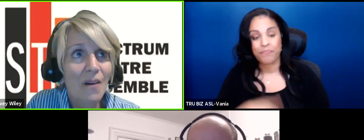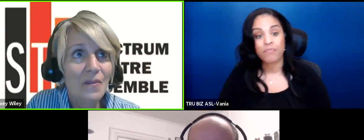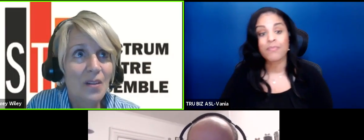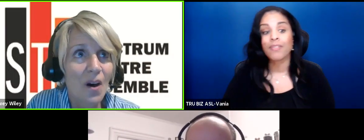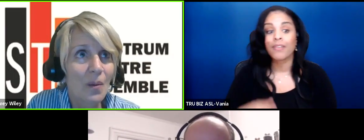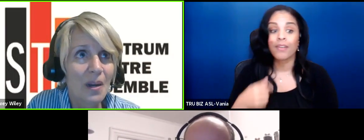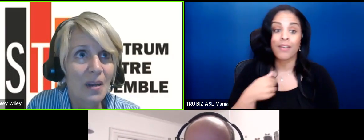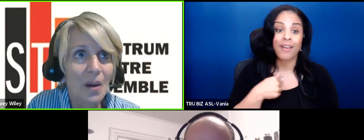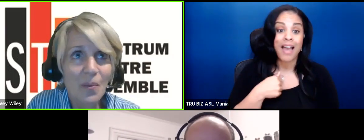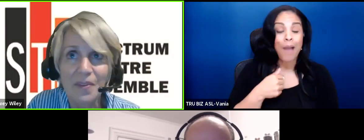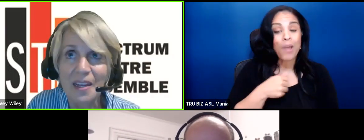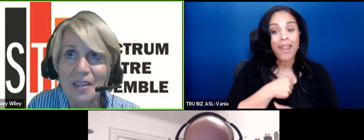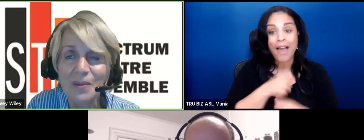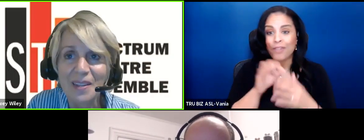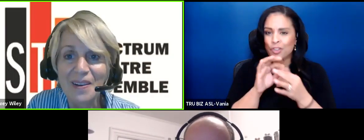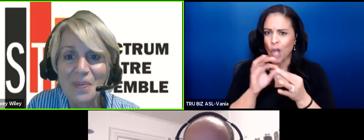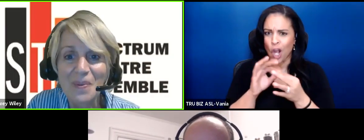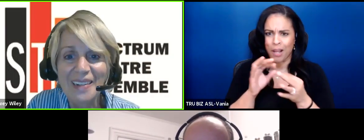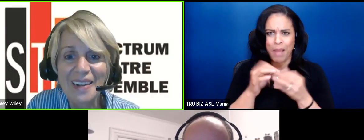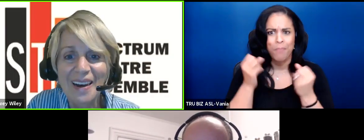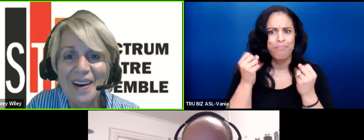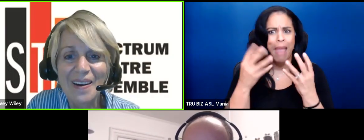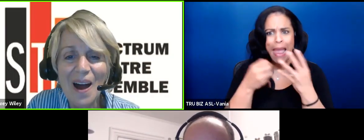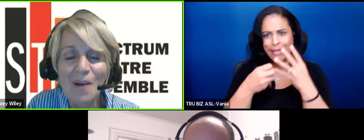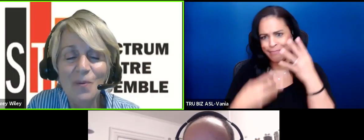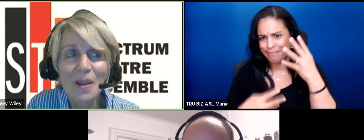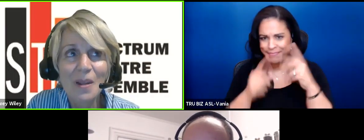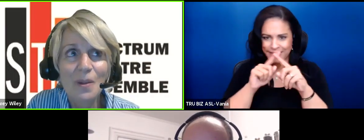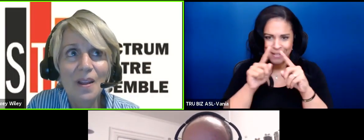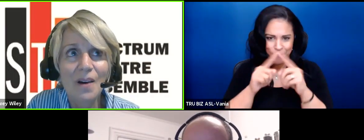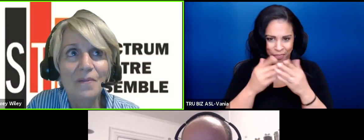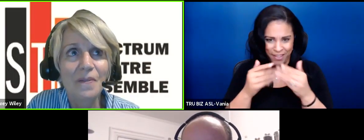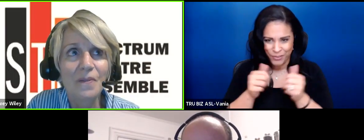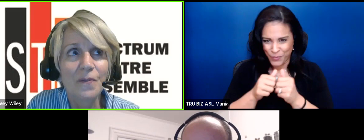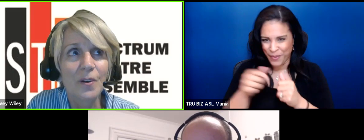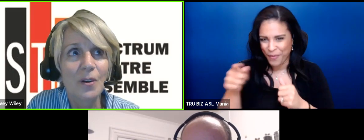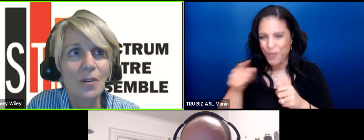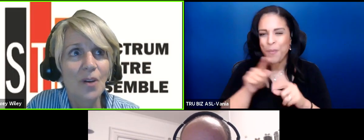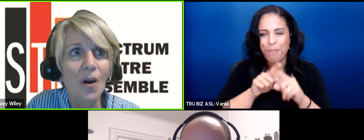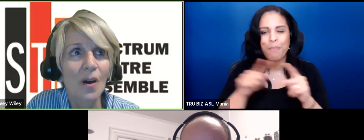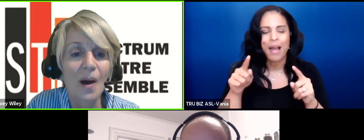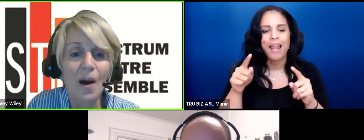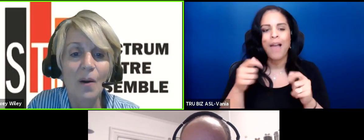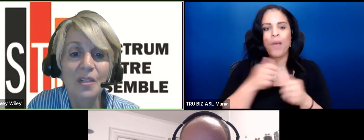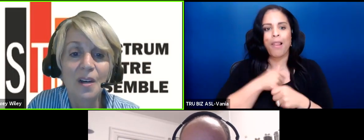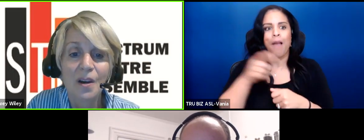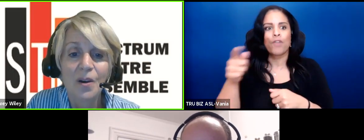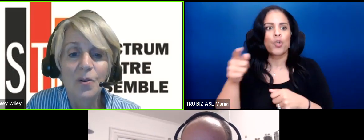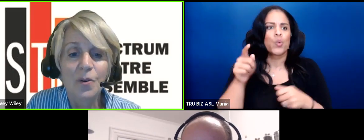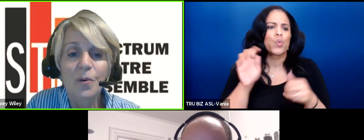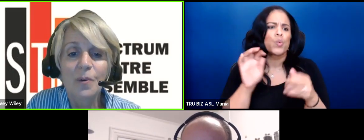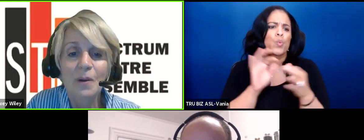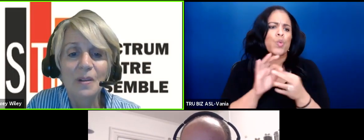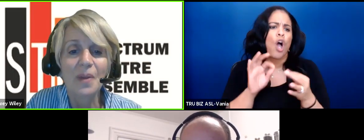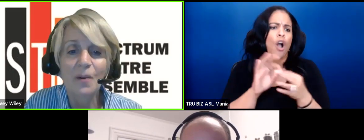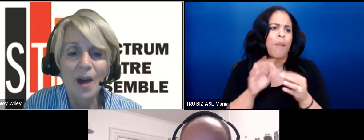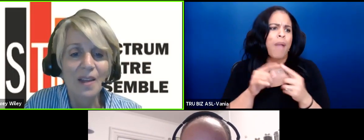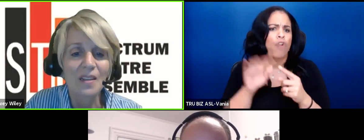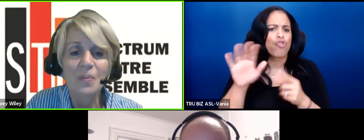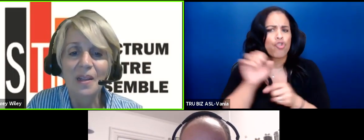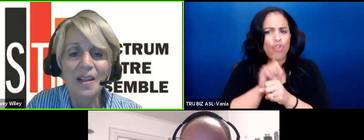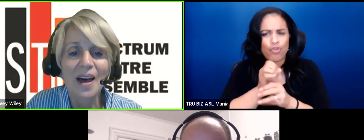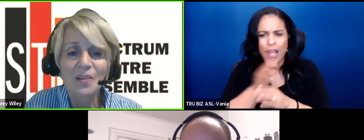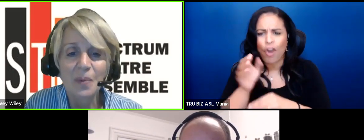would love to talk about a number of things with you but uh I really would love for you to talk about your career as a